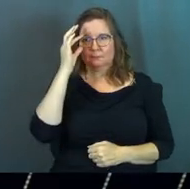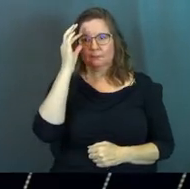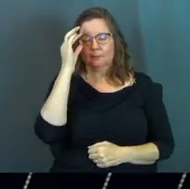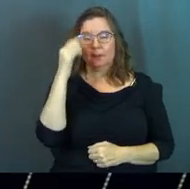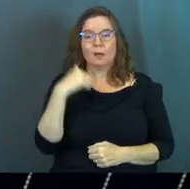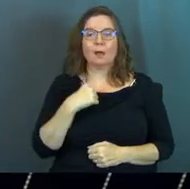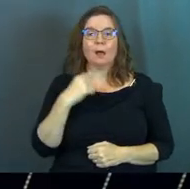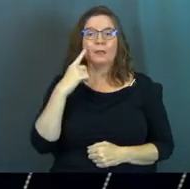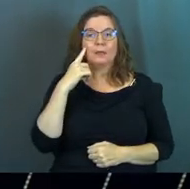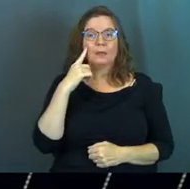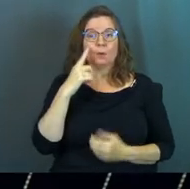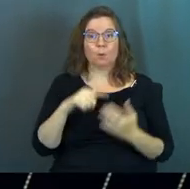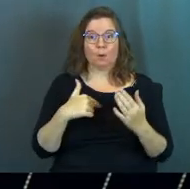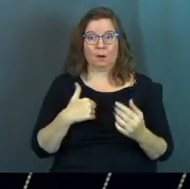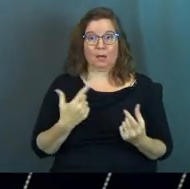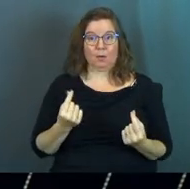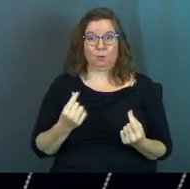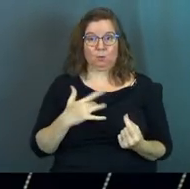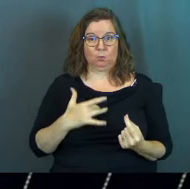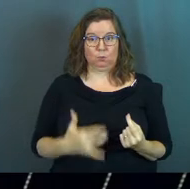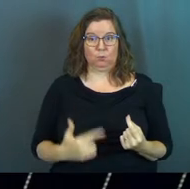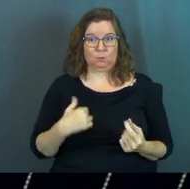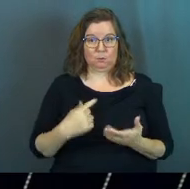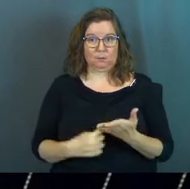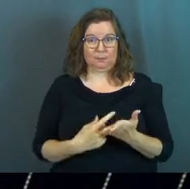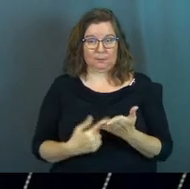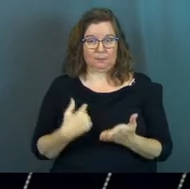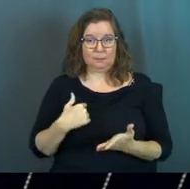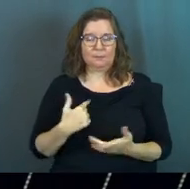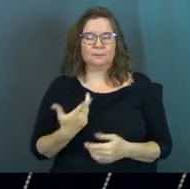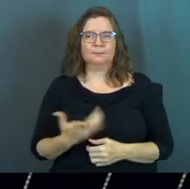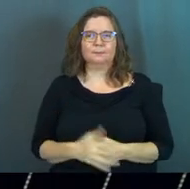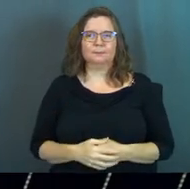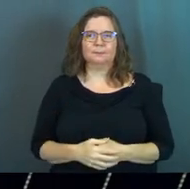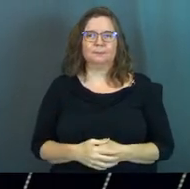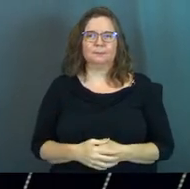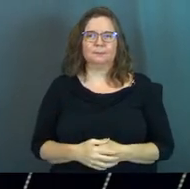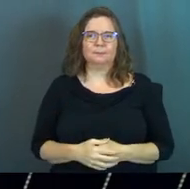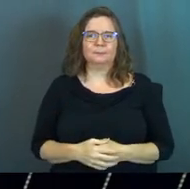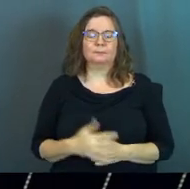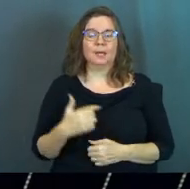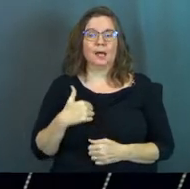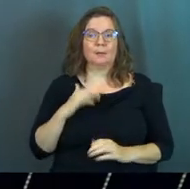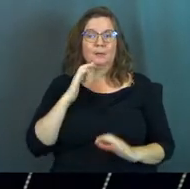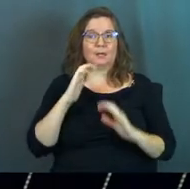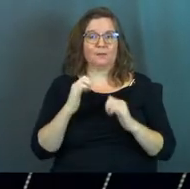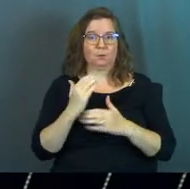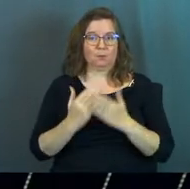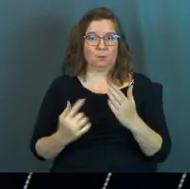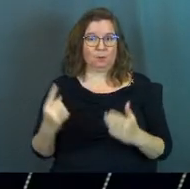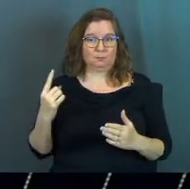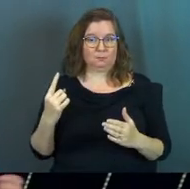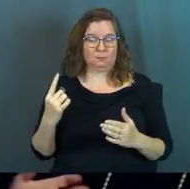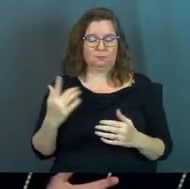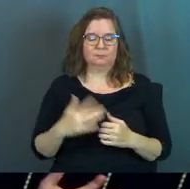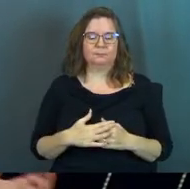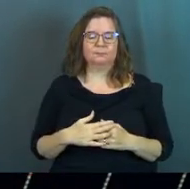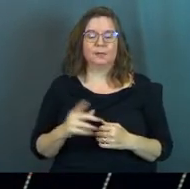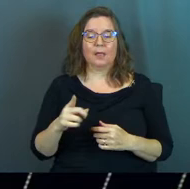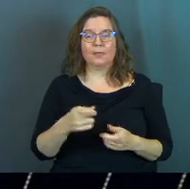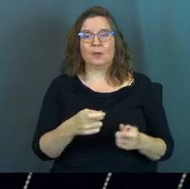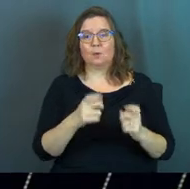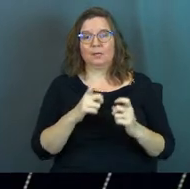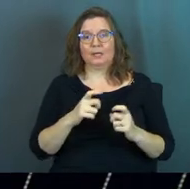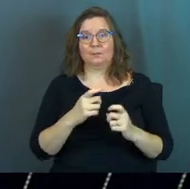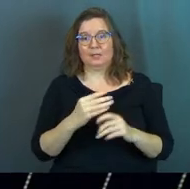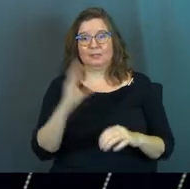I think what I do sometimes is I'll be in a conversation with somebody and they'll